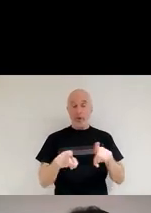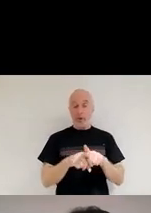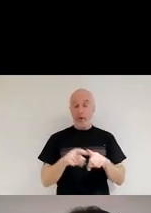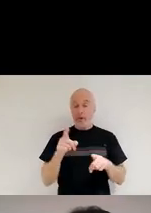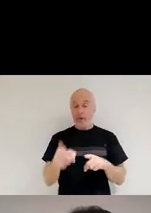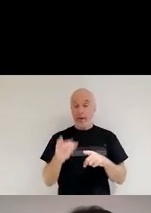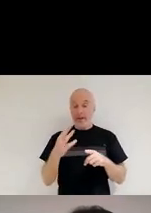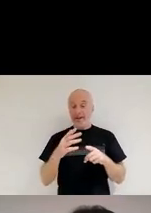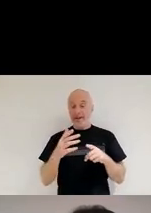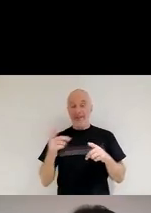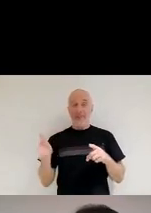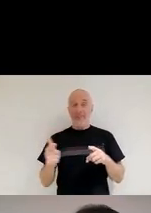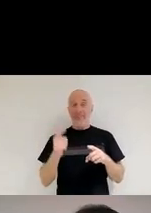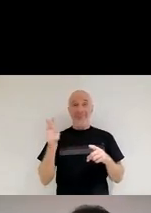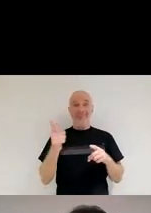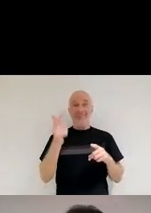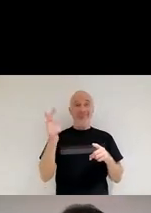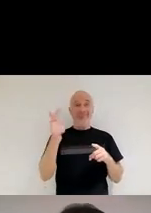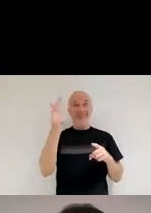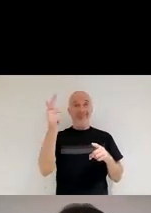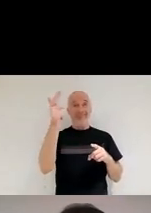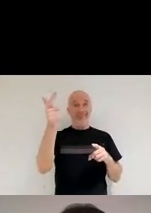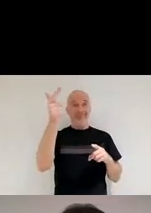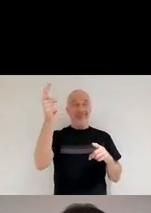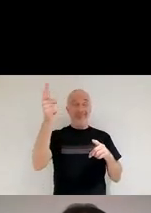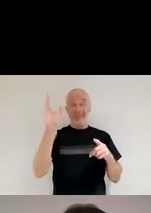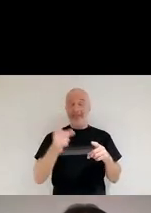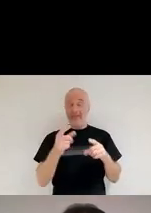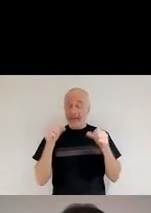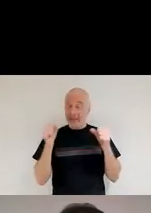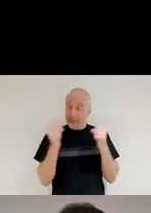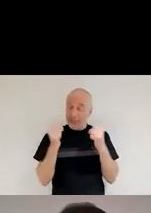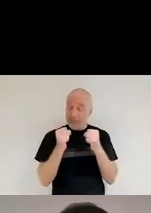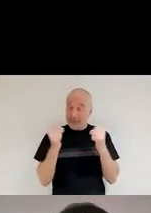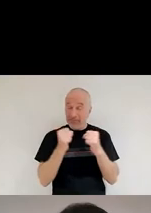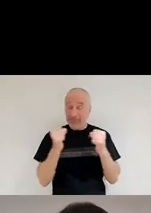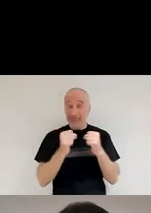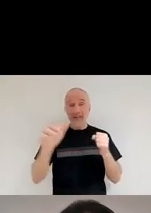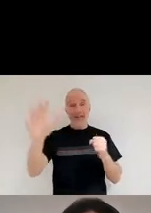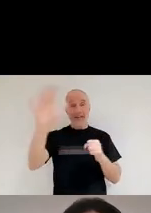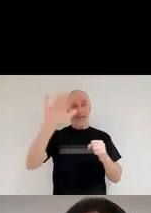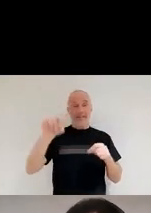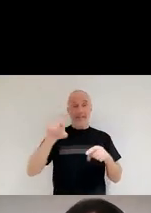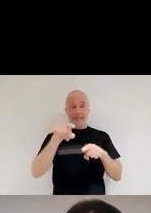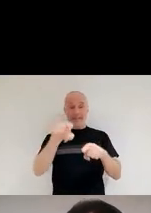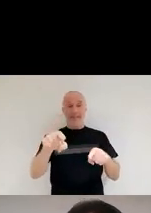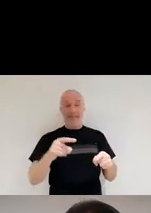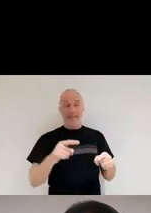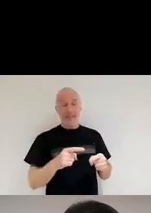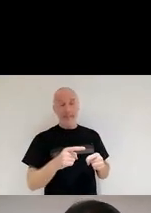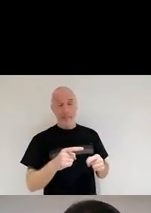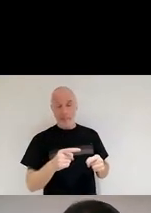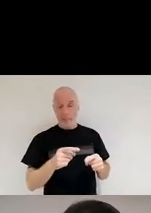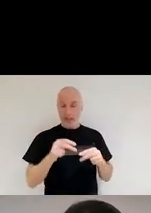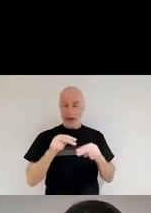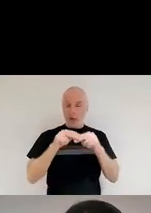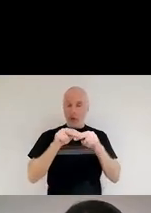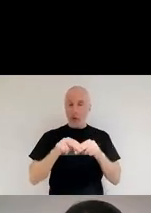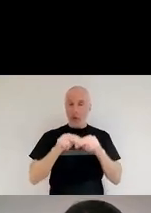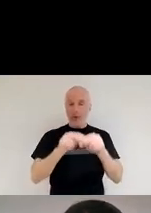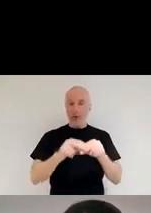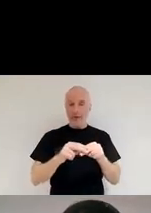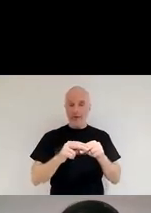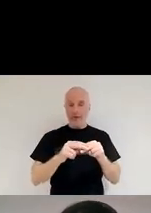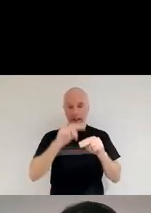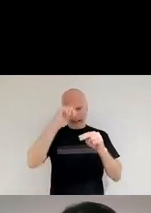find something else. We find star formation. So here, what we see is the Horsehead Nebula. Again, on the left, we have just